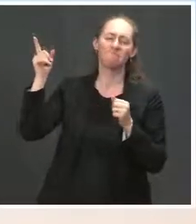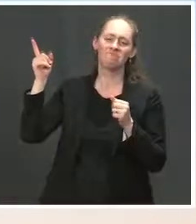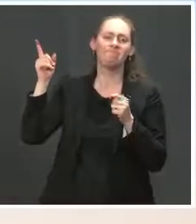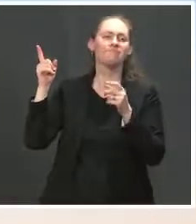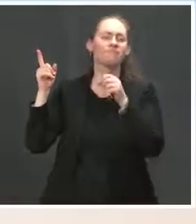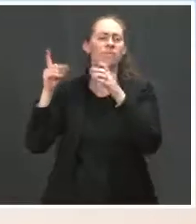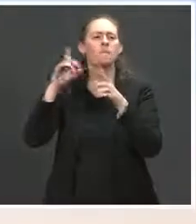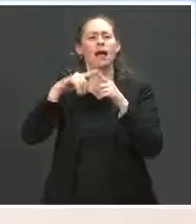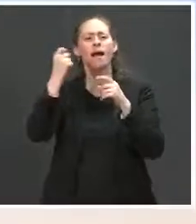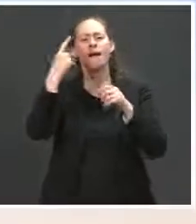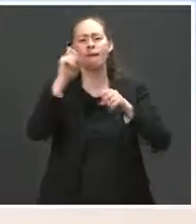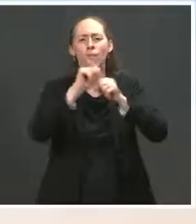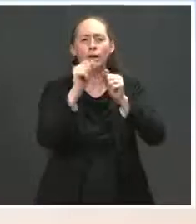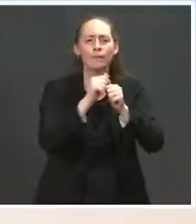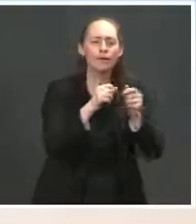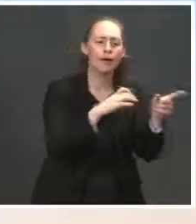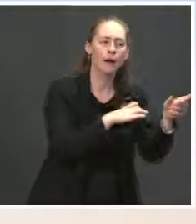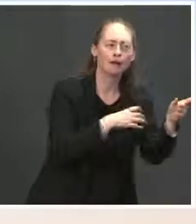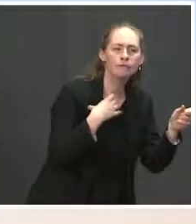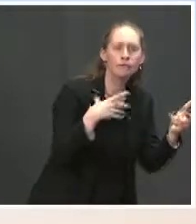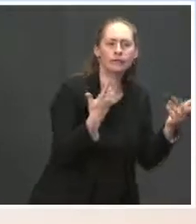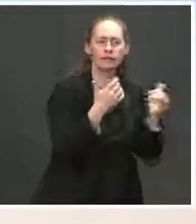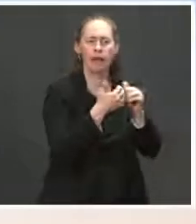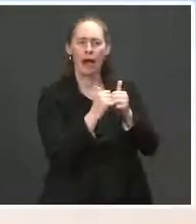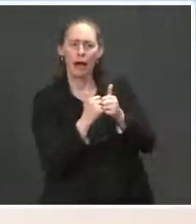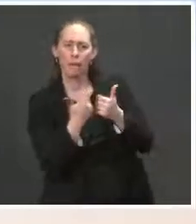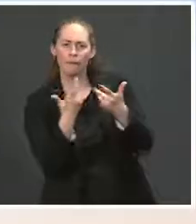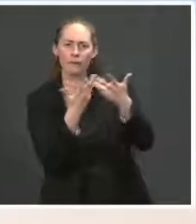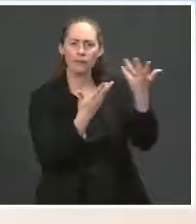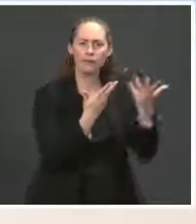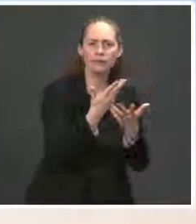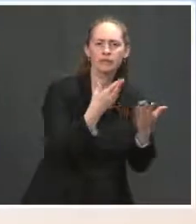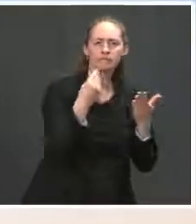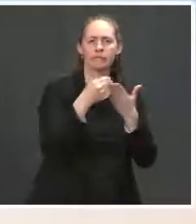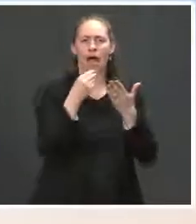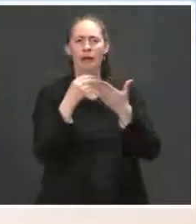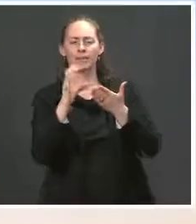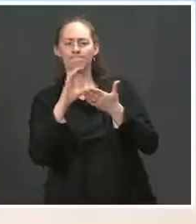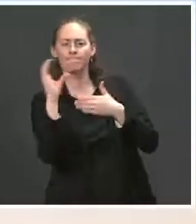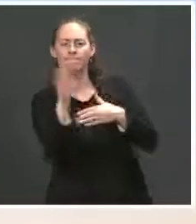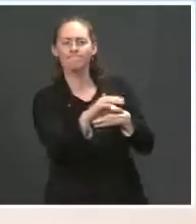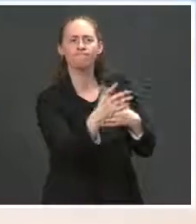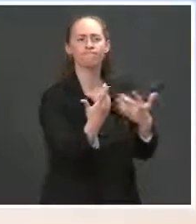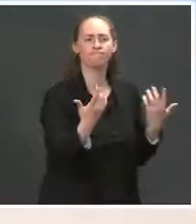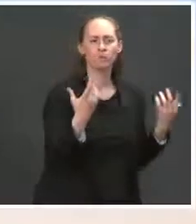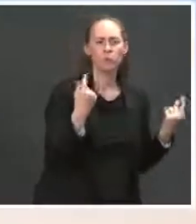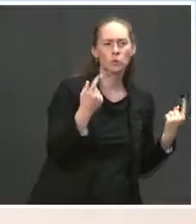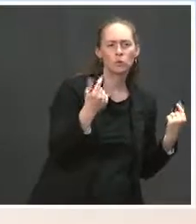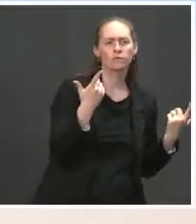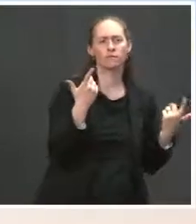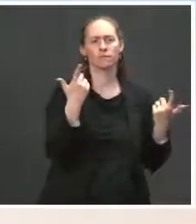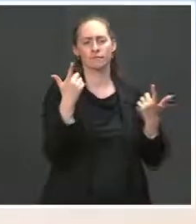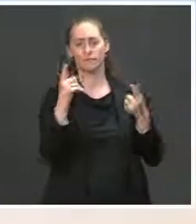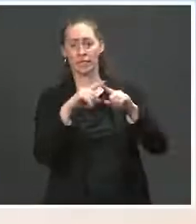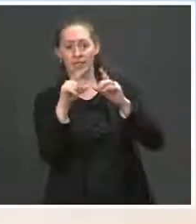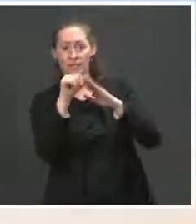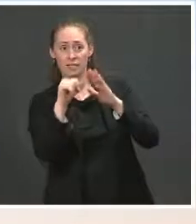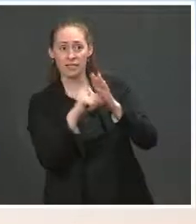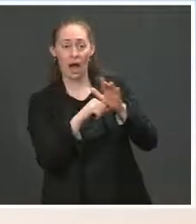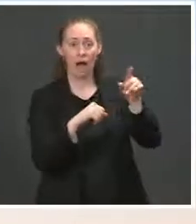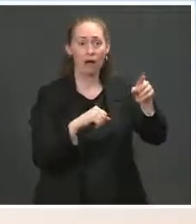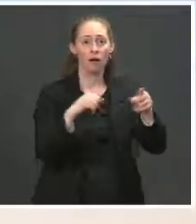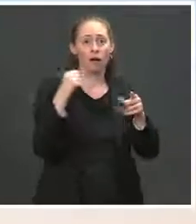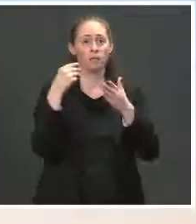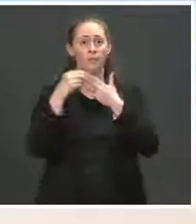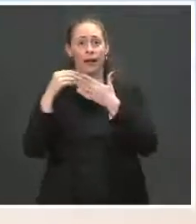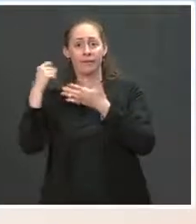with Congress what the different mechanisms are for funding, where we fund the projects. Are they through states? Are they through different grants? And so that's part of the